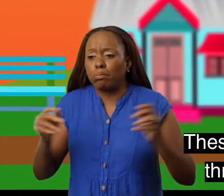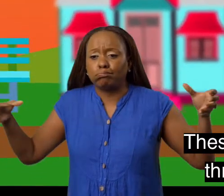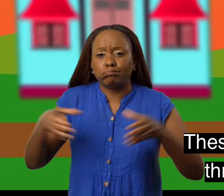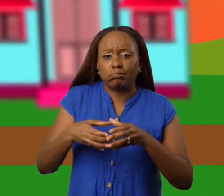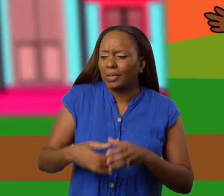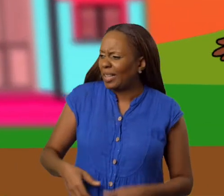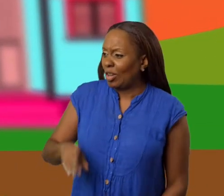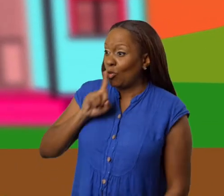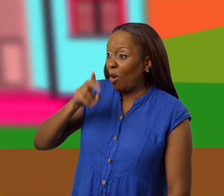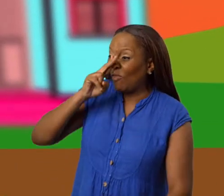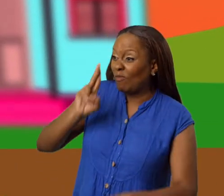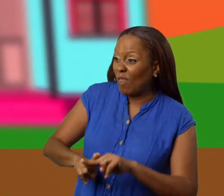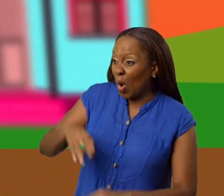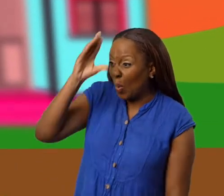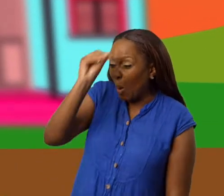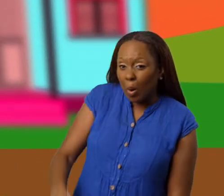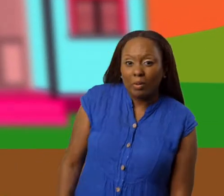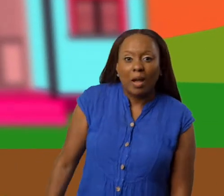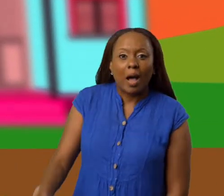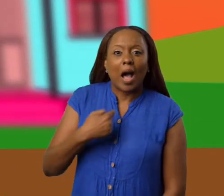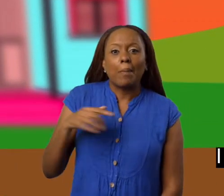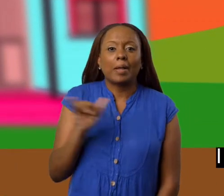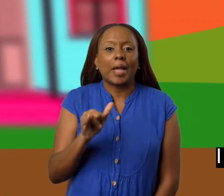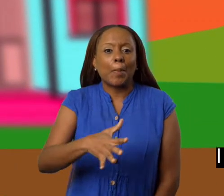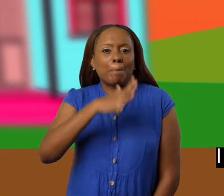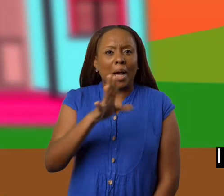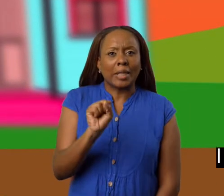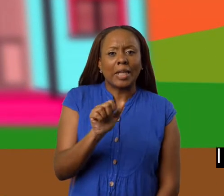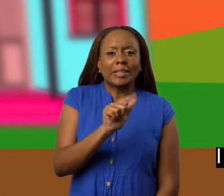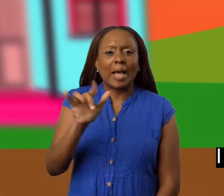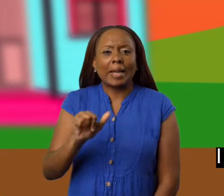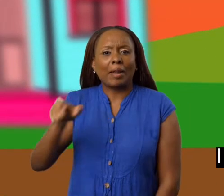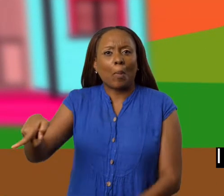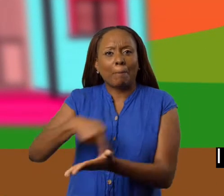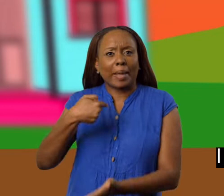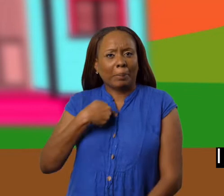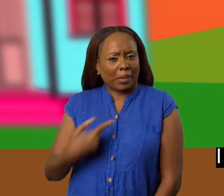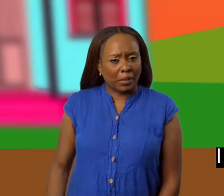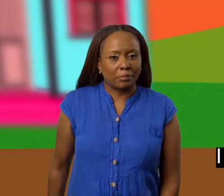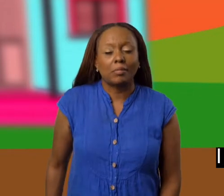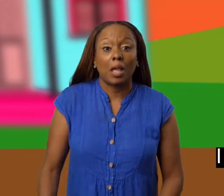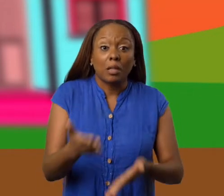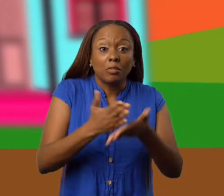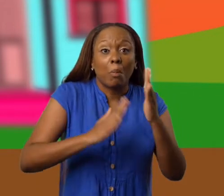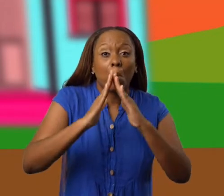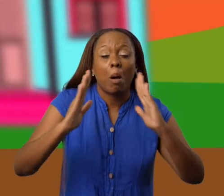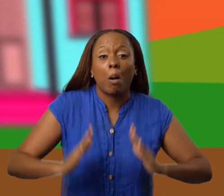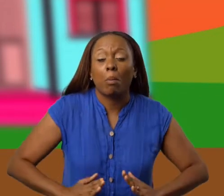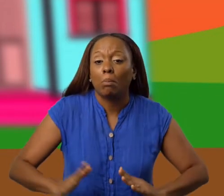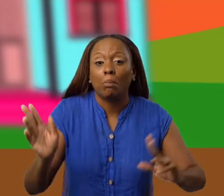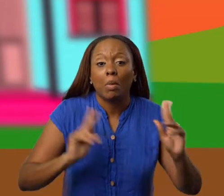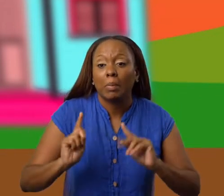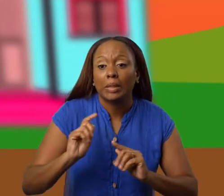gathered. That sound like fun, boy! I would be Mother Sally and make them pay me! Some of the